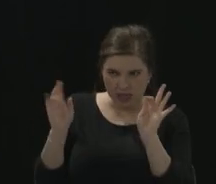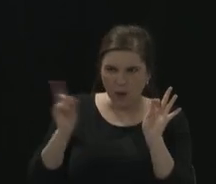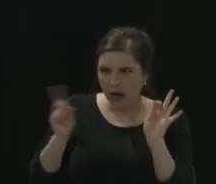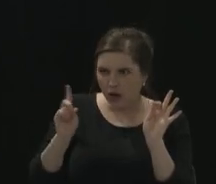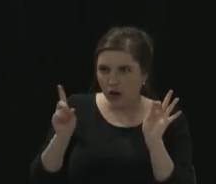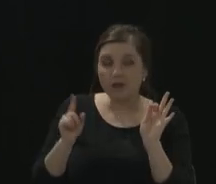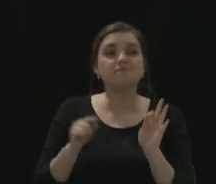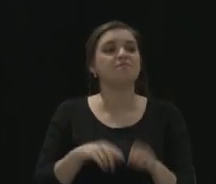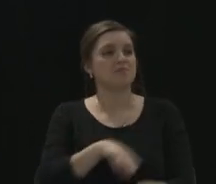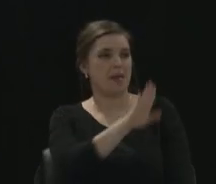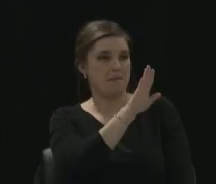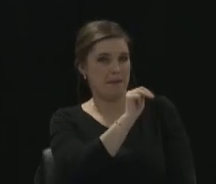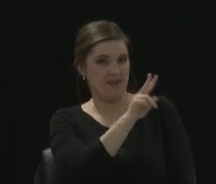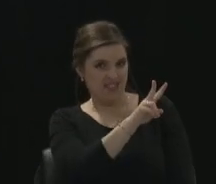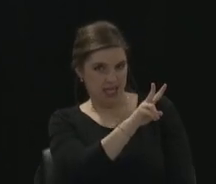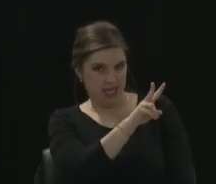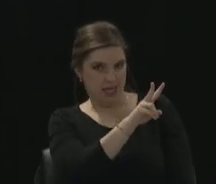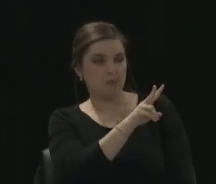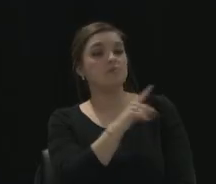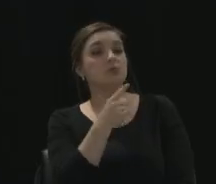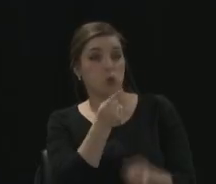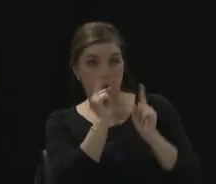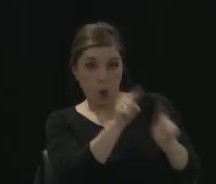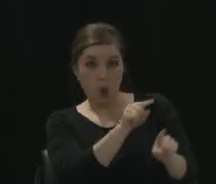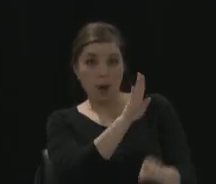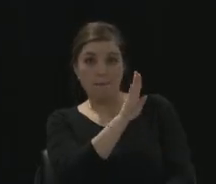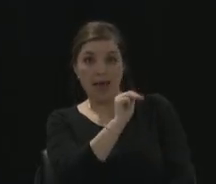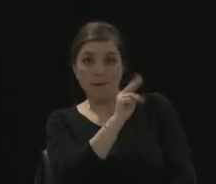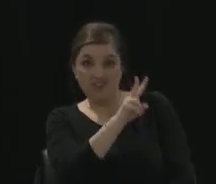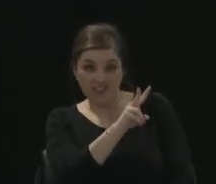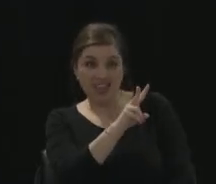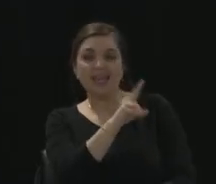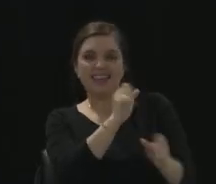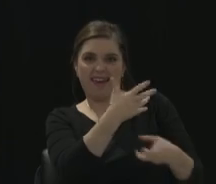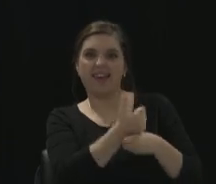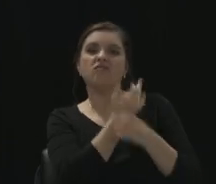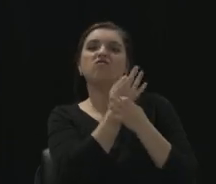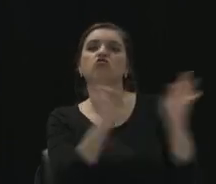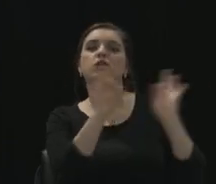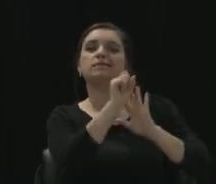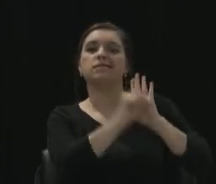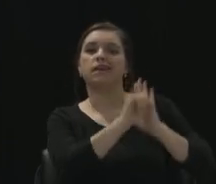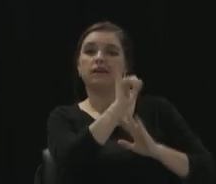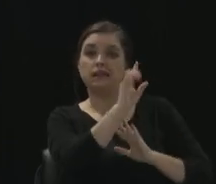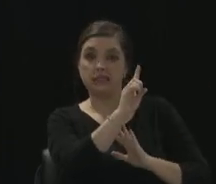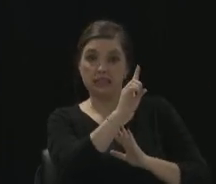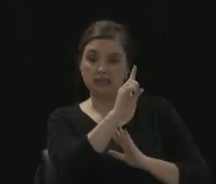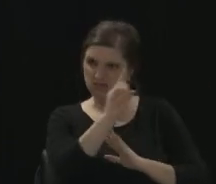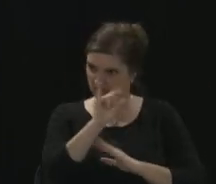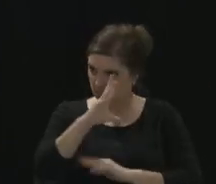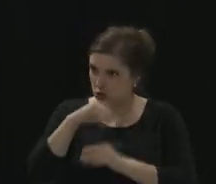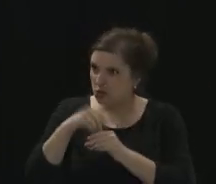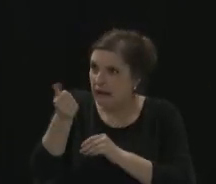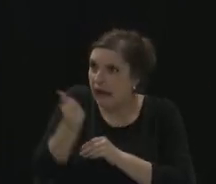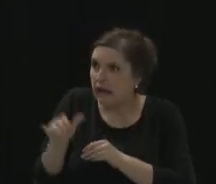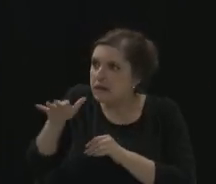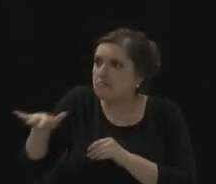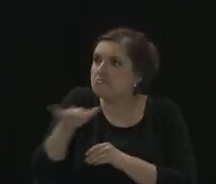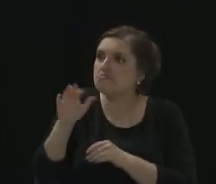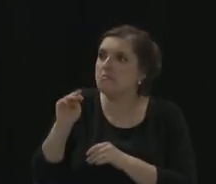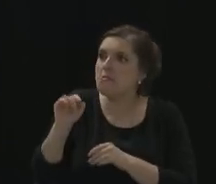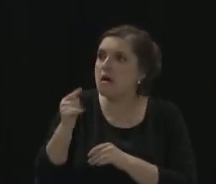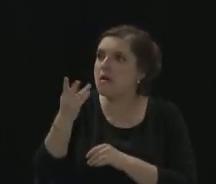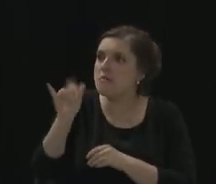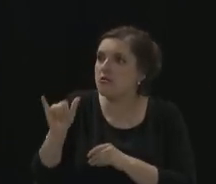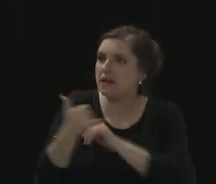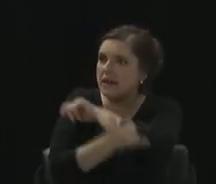ones in charge of all that, they will give out those free IDs. So that would include any BMV in Montgomery County. Yes. And there are a number of